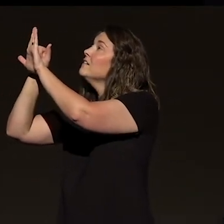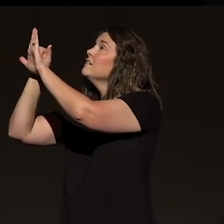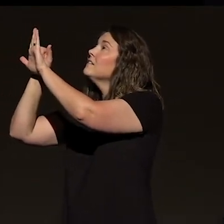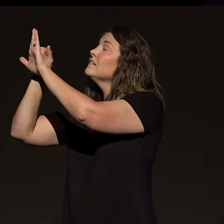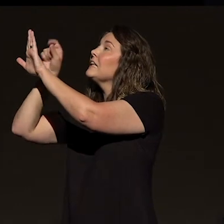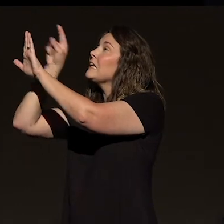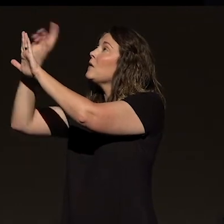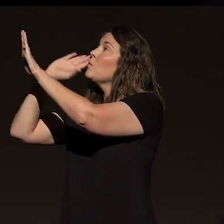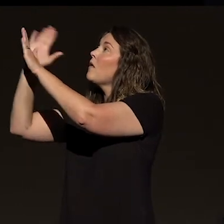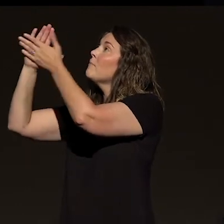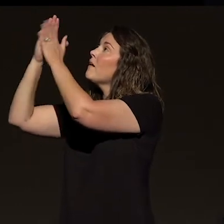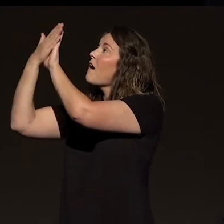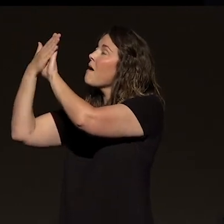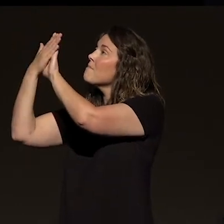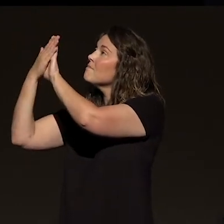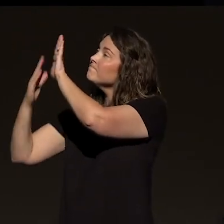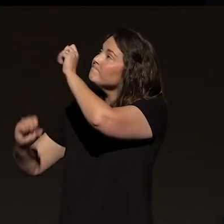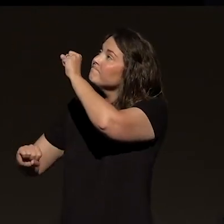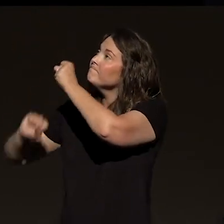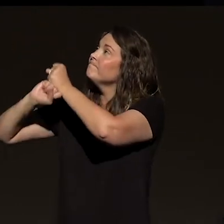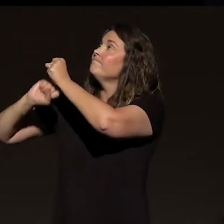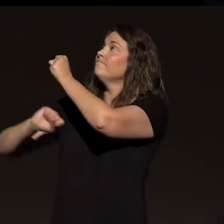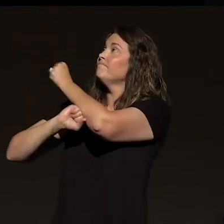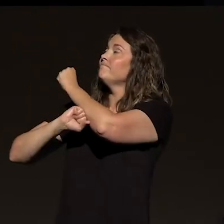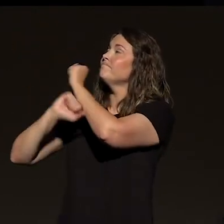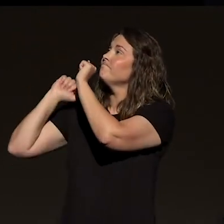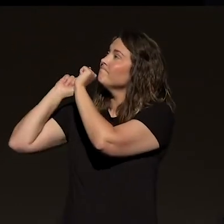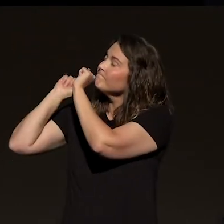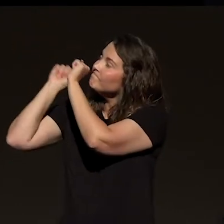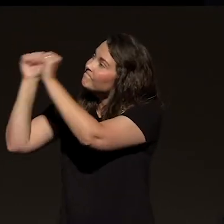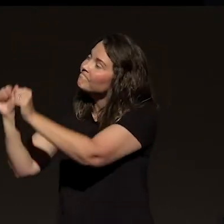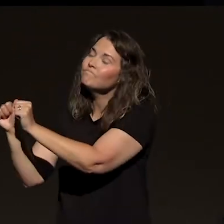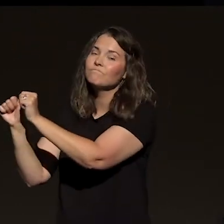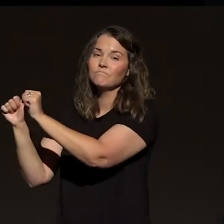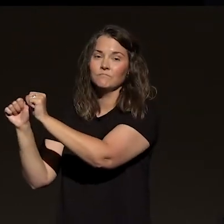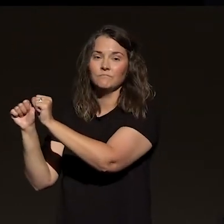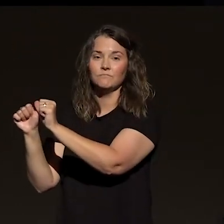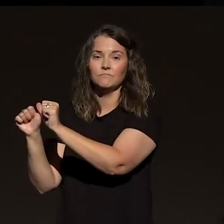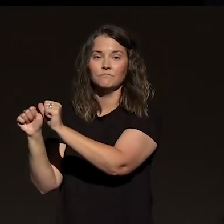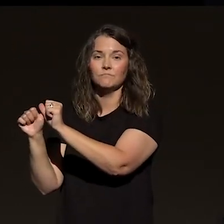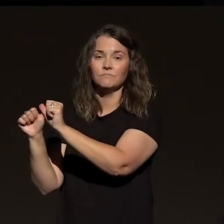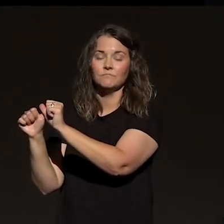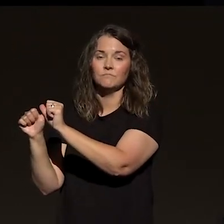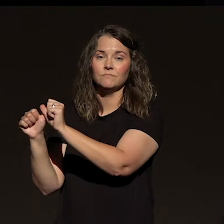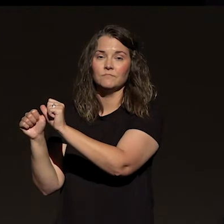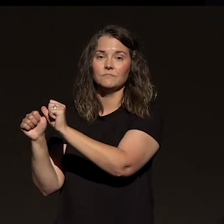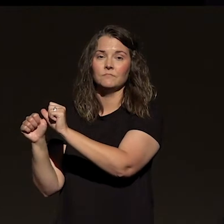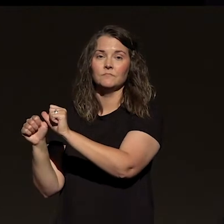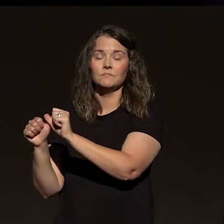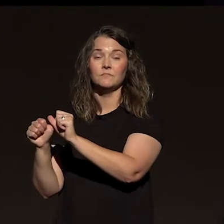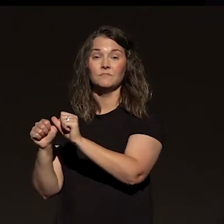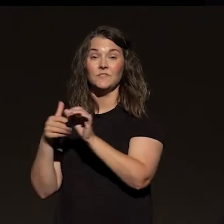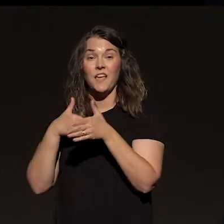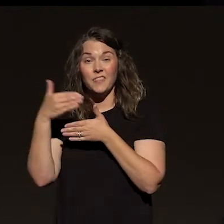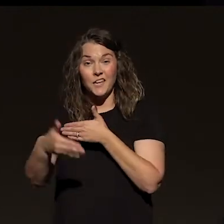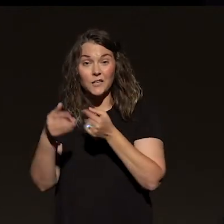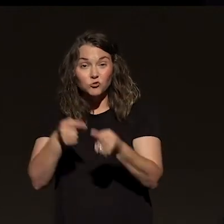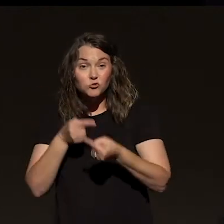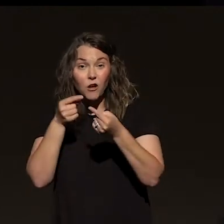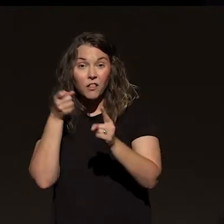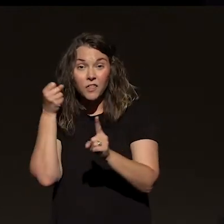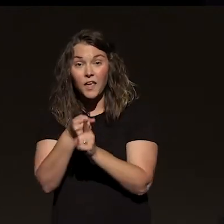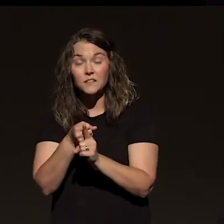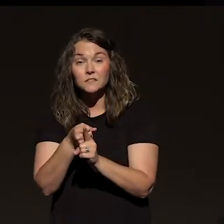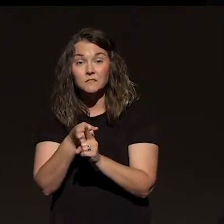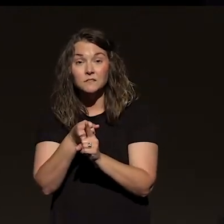a sure foundation for you that can stand any storm. And that next storm that comes to